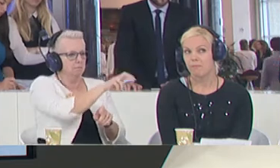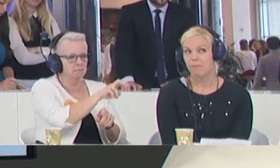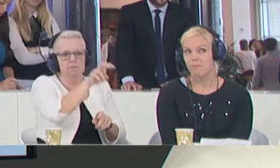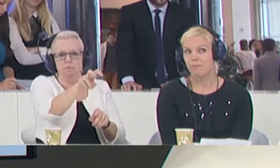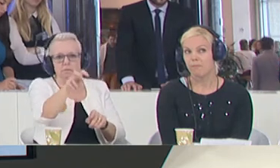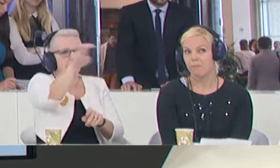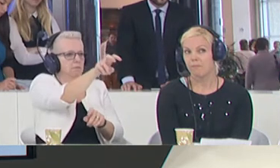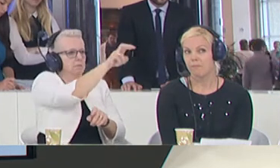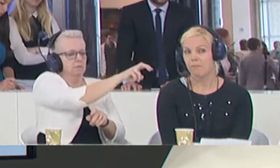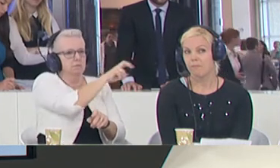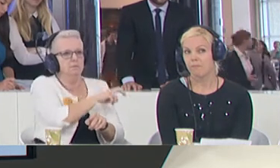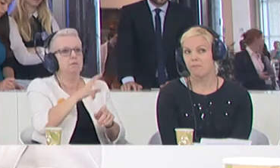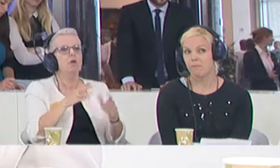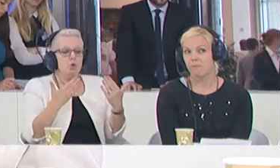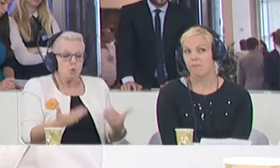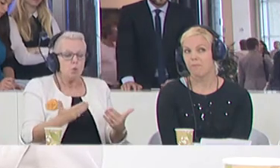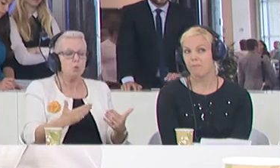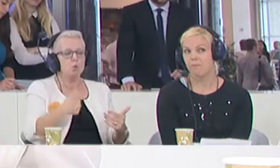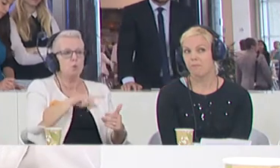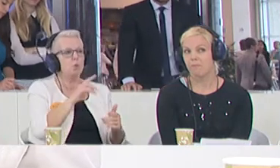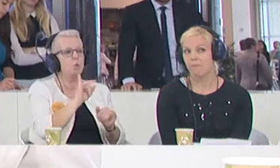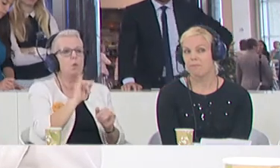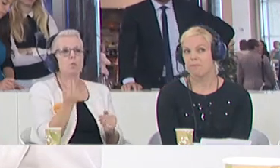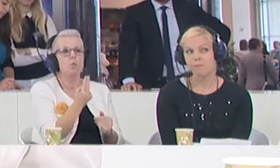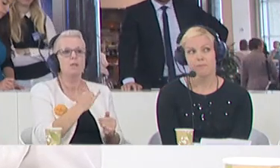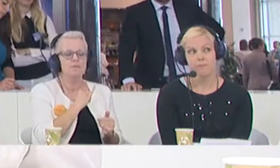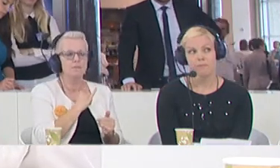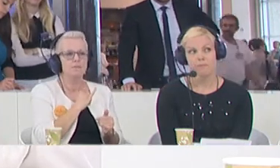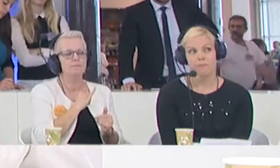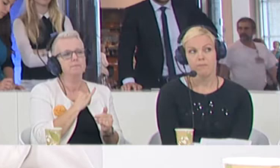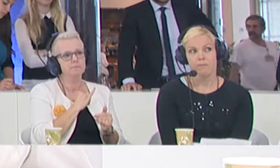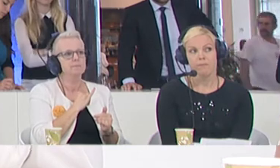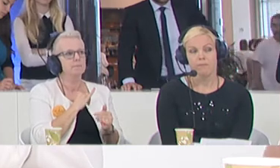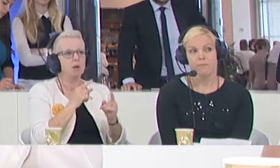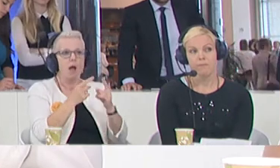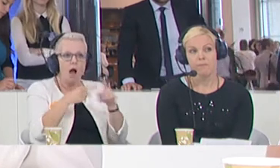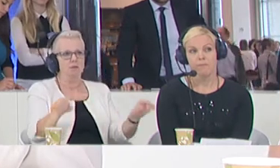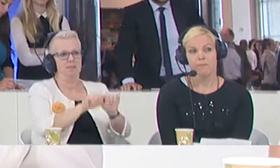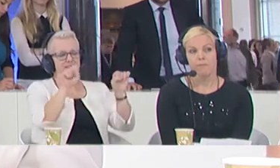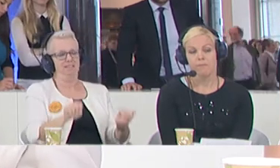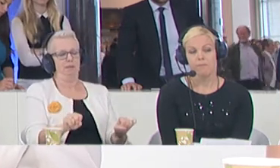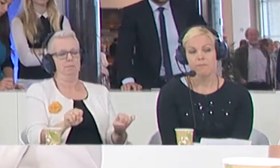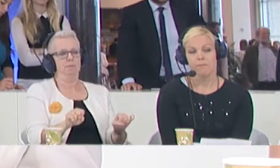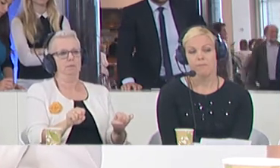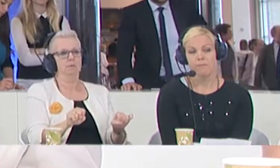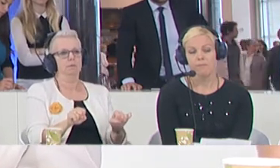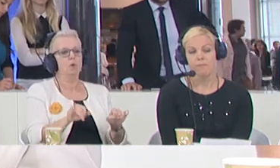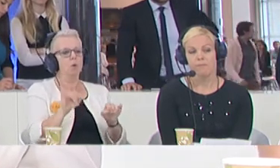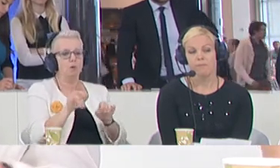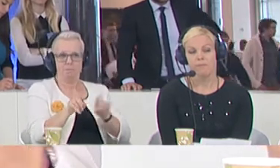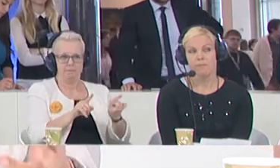At the moment, what we need is really a different system in Europe that will basically